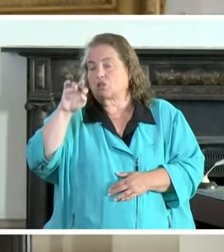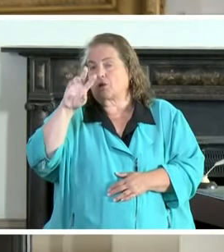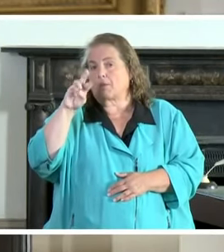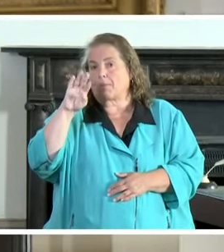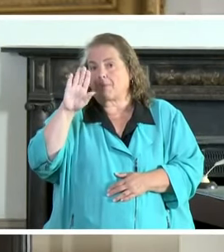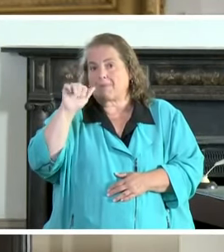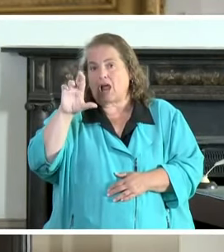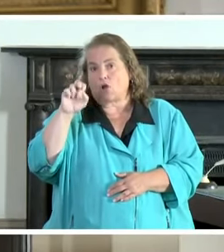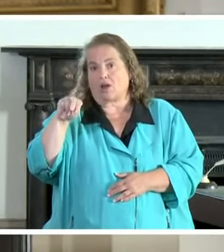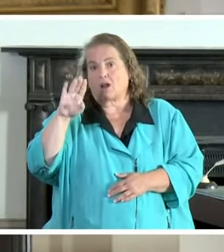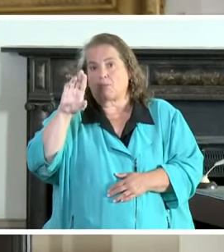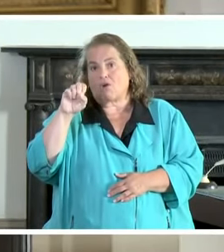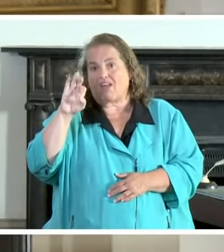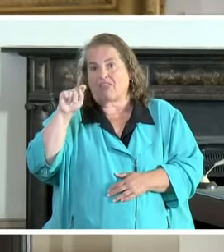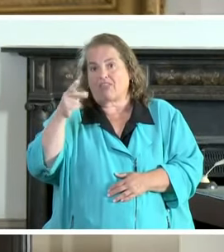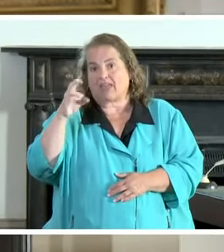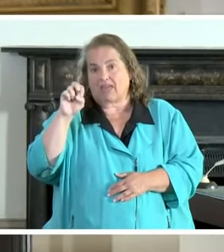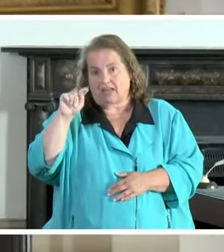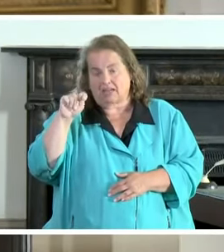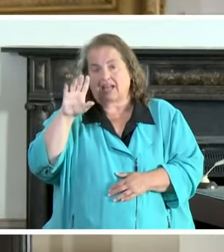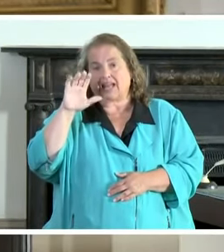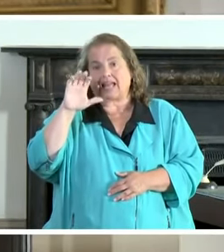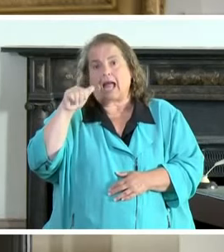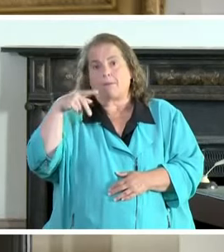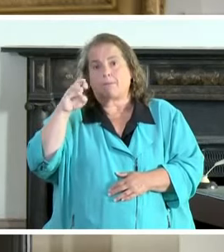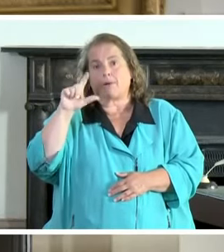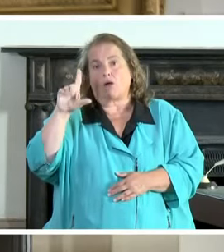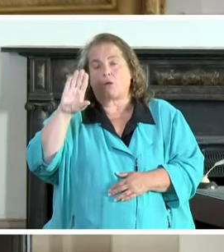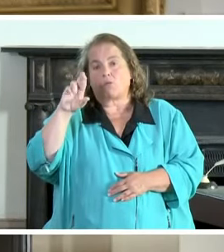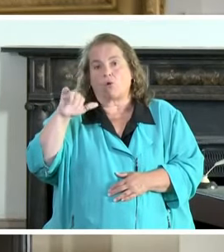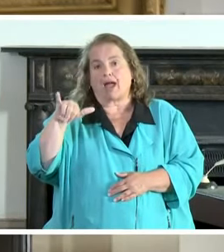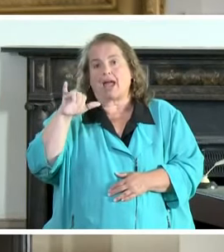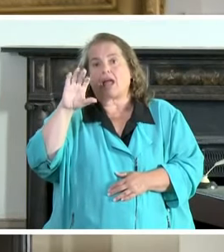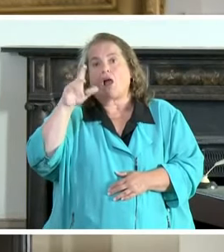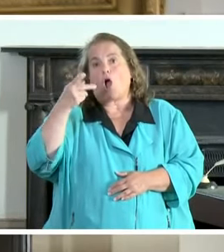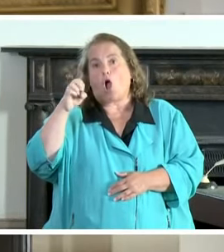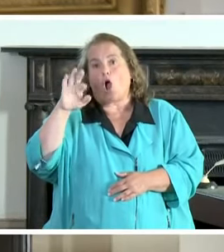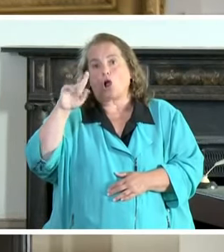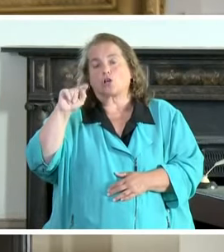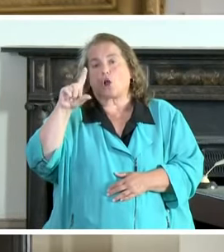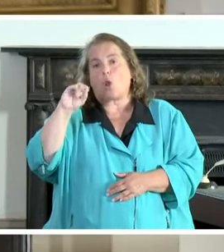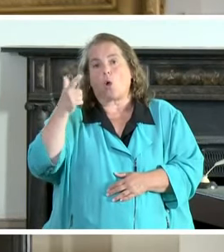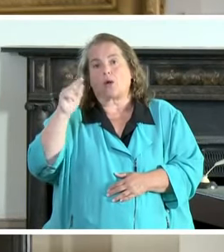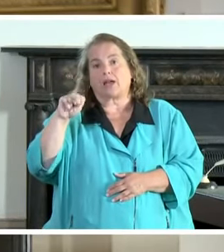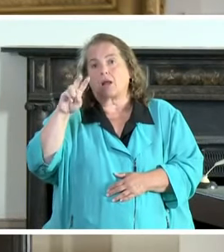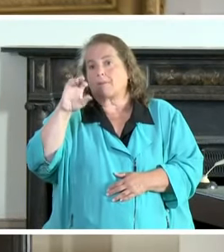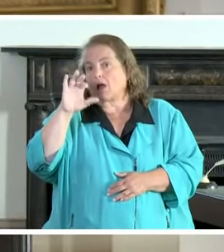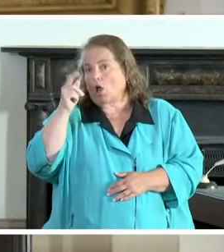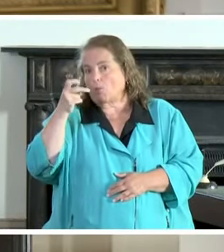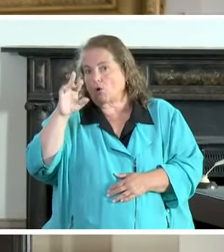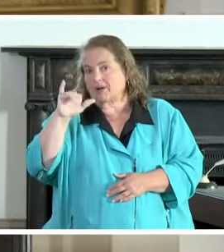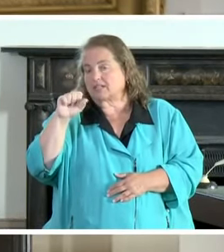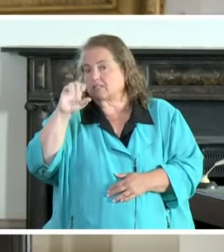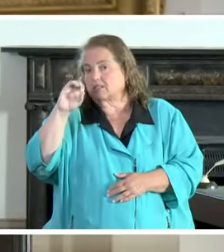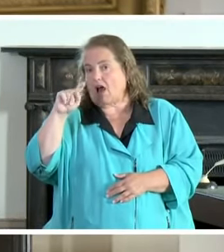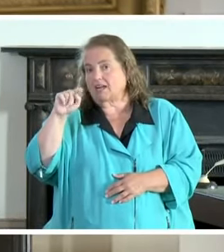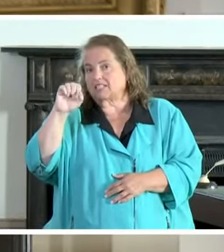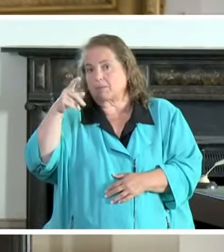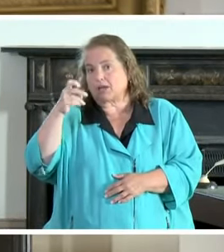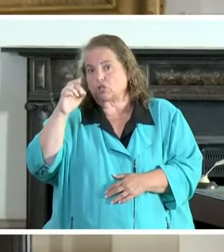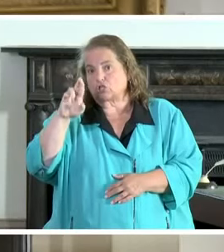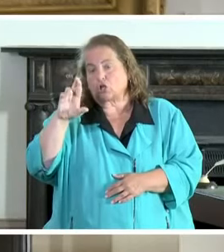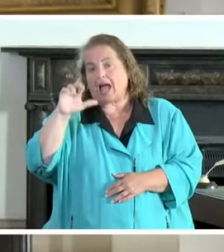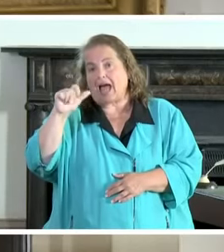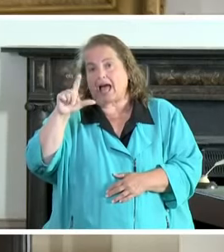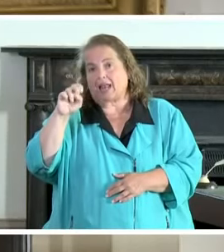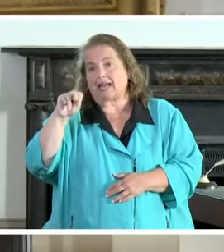it campbell clay harden hart logan montgomery scott spencer allen